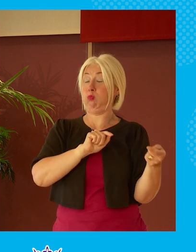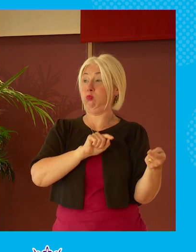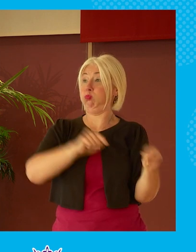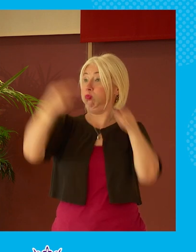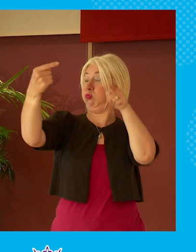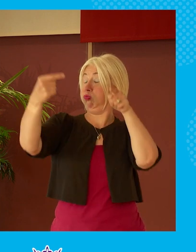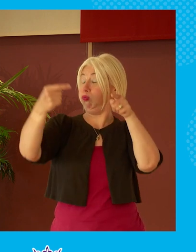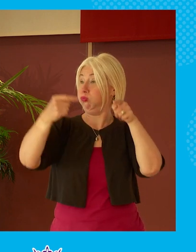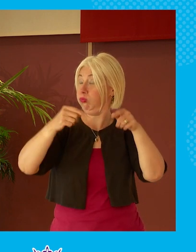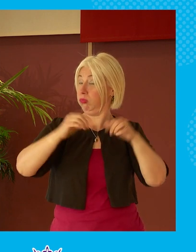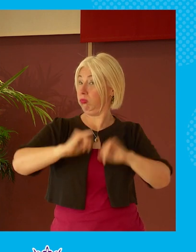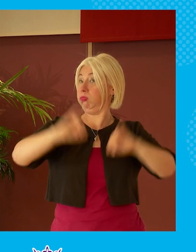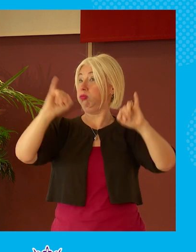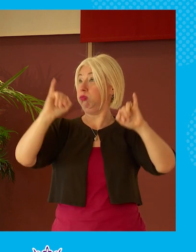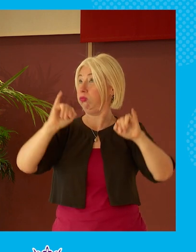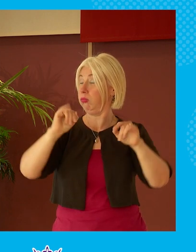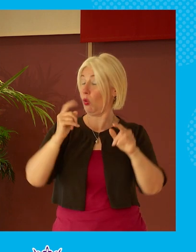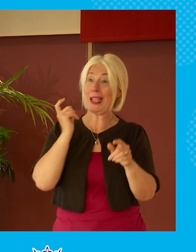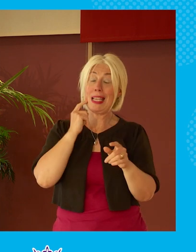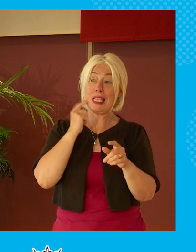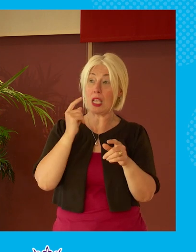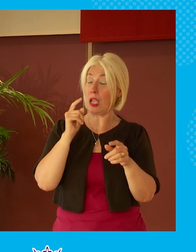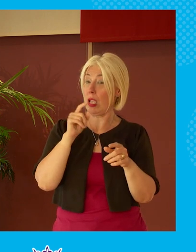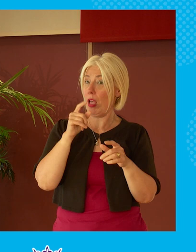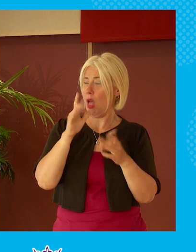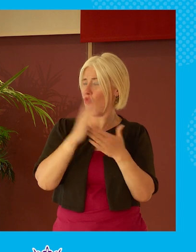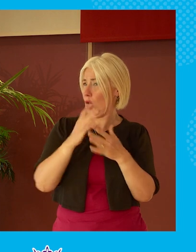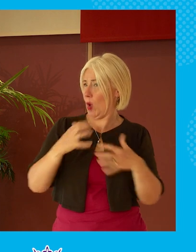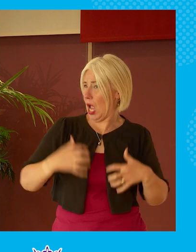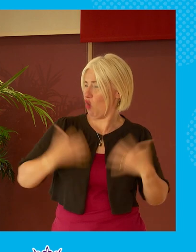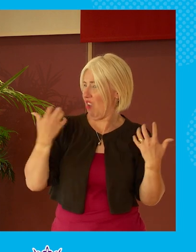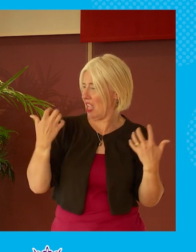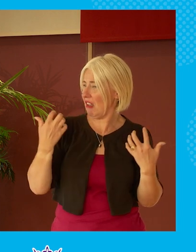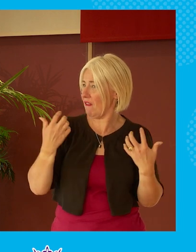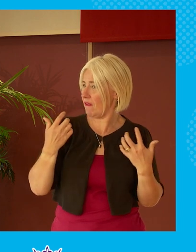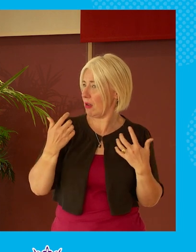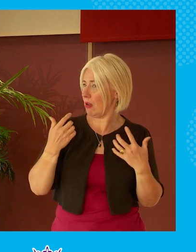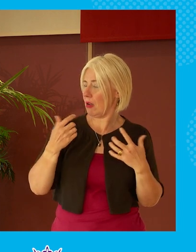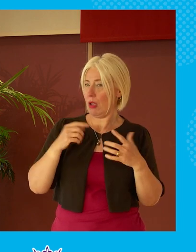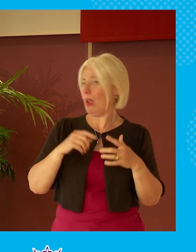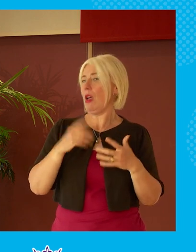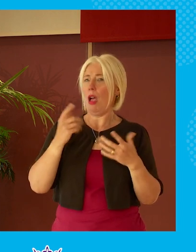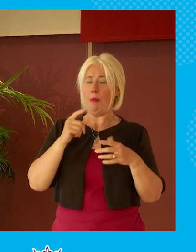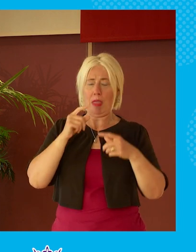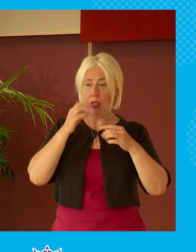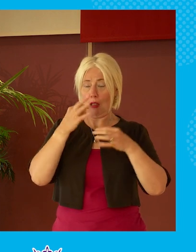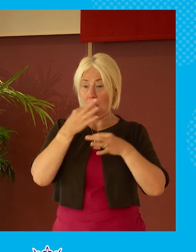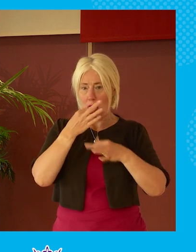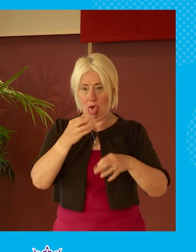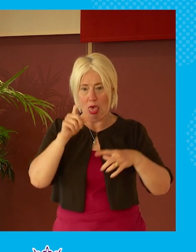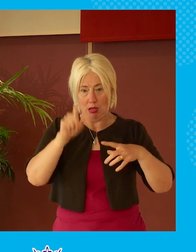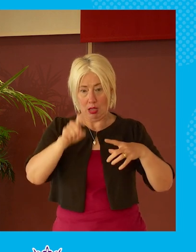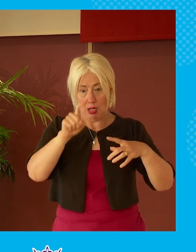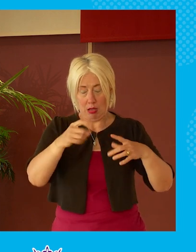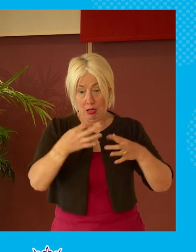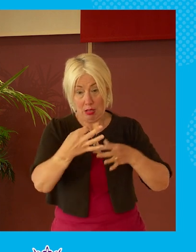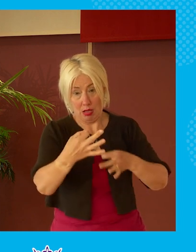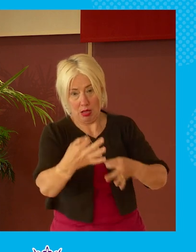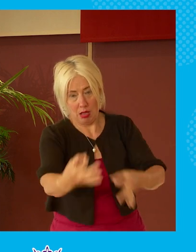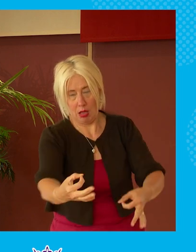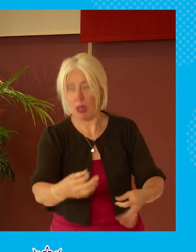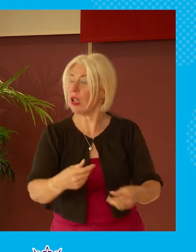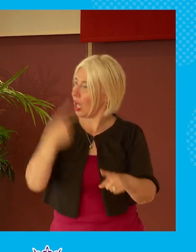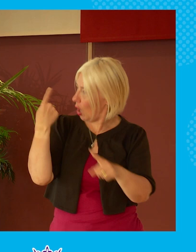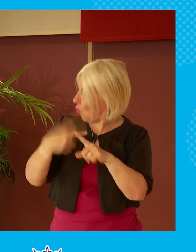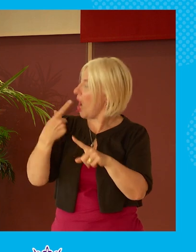kind of virulently and that's the wrong word but aggressively anti-vax and the next thing they're getting cute and all and stuff very very quickly